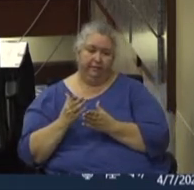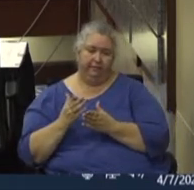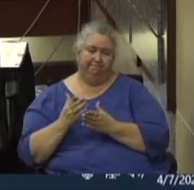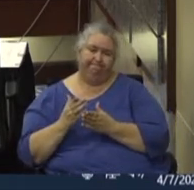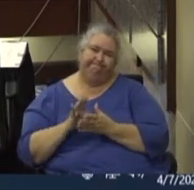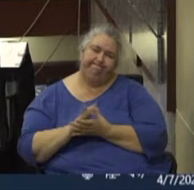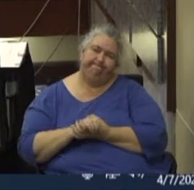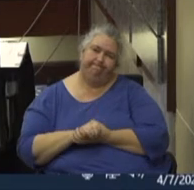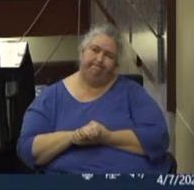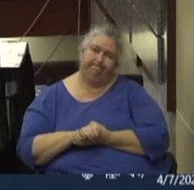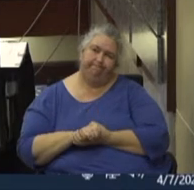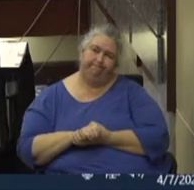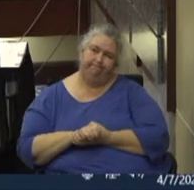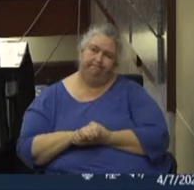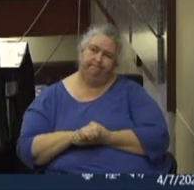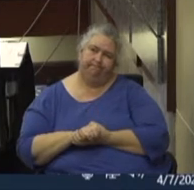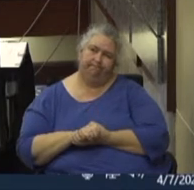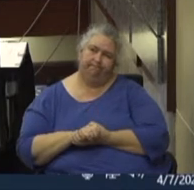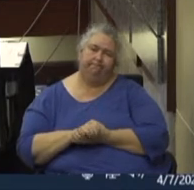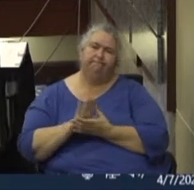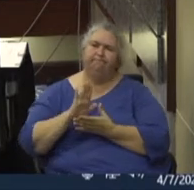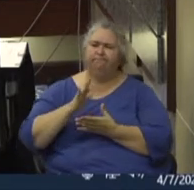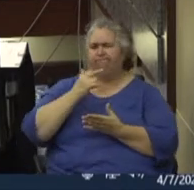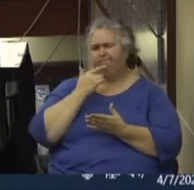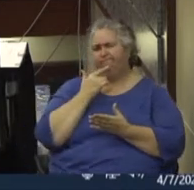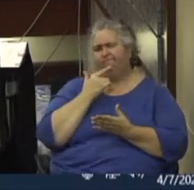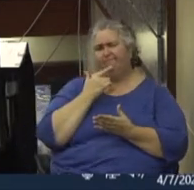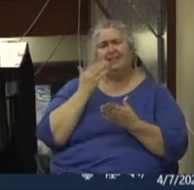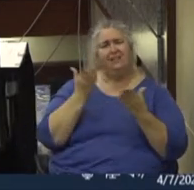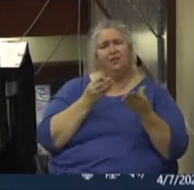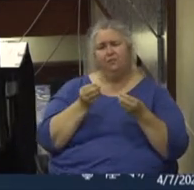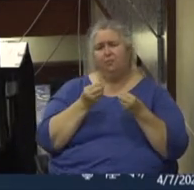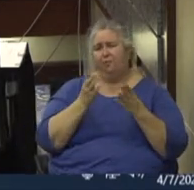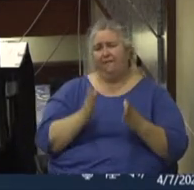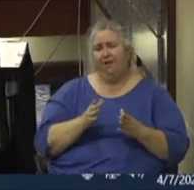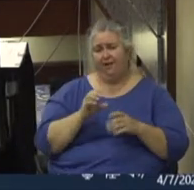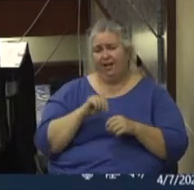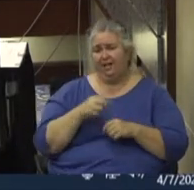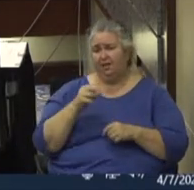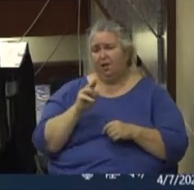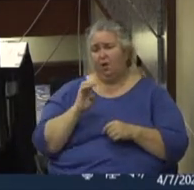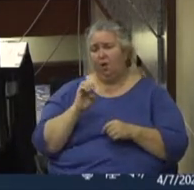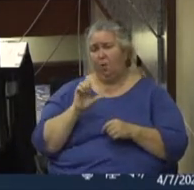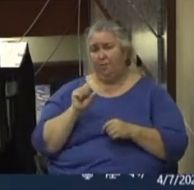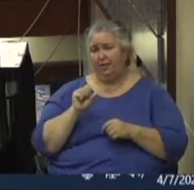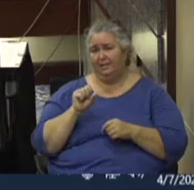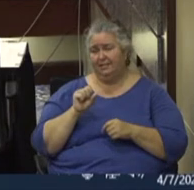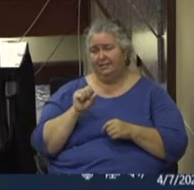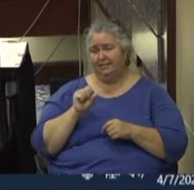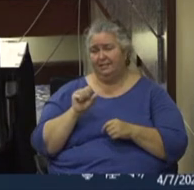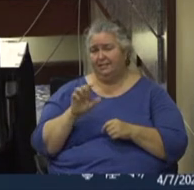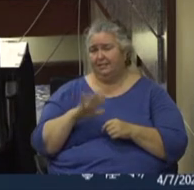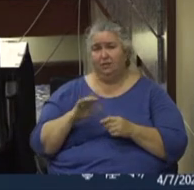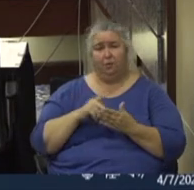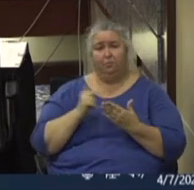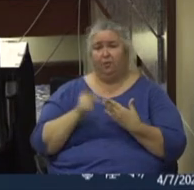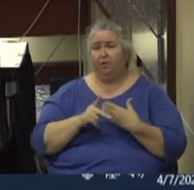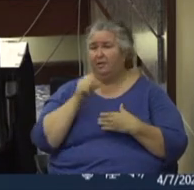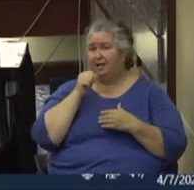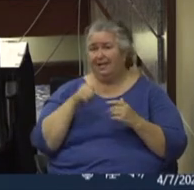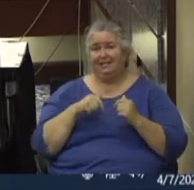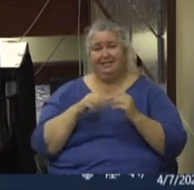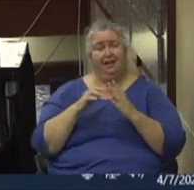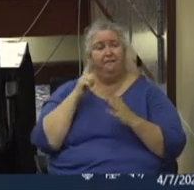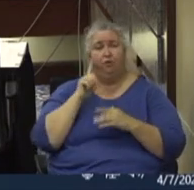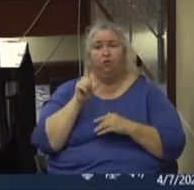guess I'll say this clearly. Our service providers in the homeless sector, they, uh, their programming is not set up to be 24 seven.